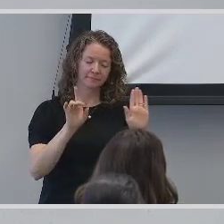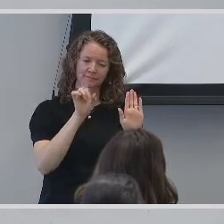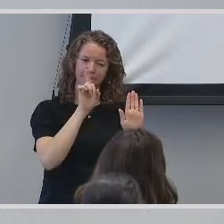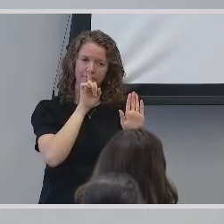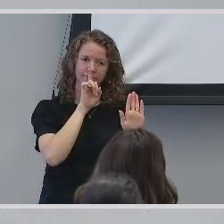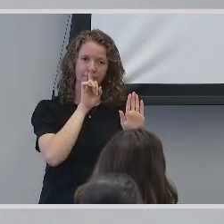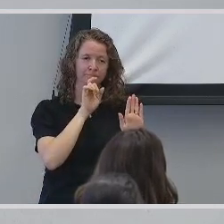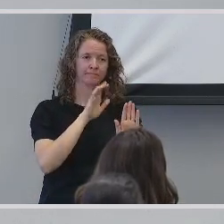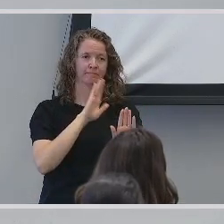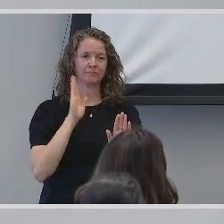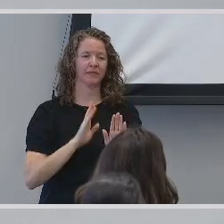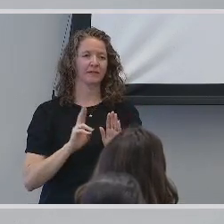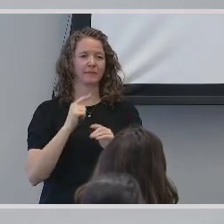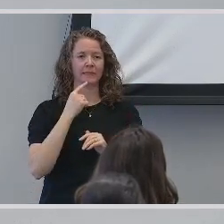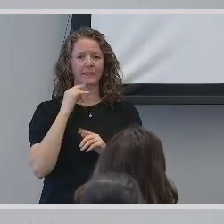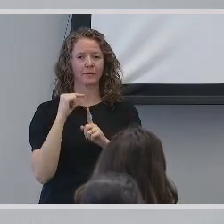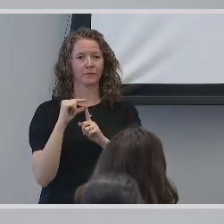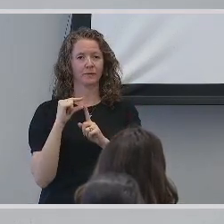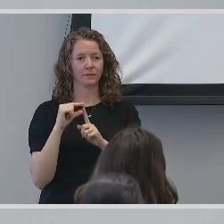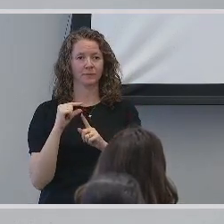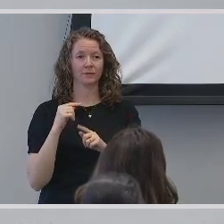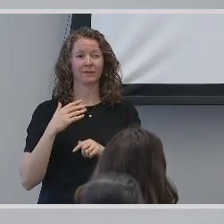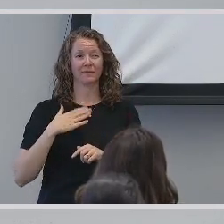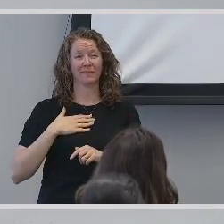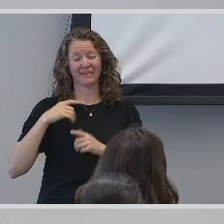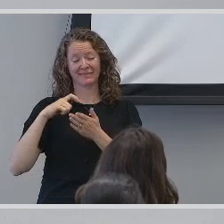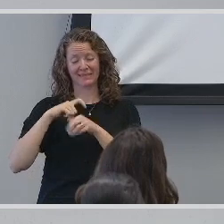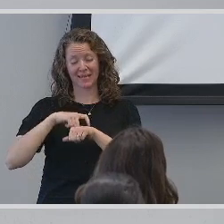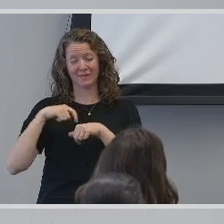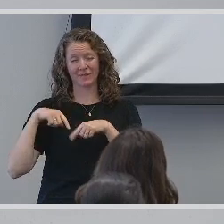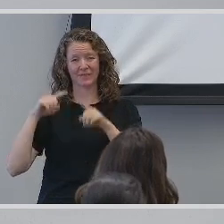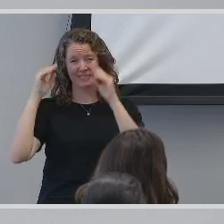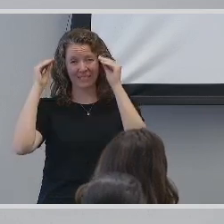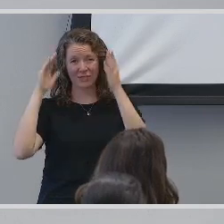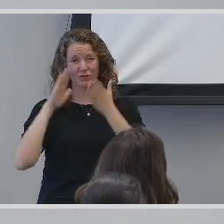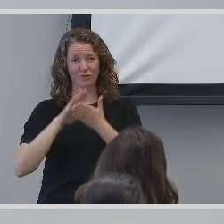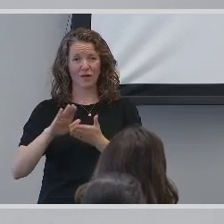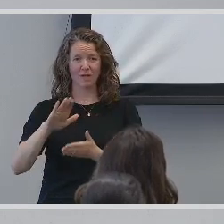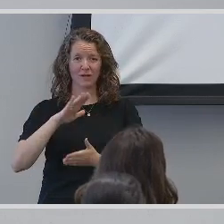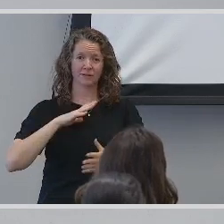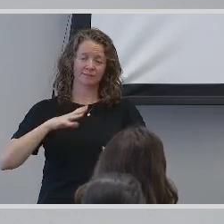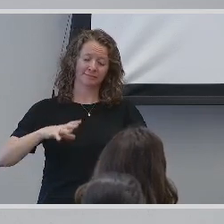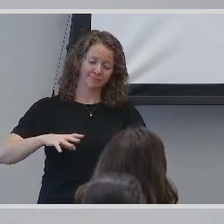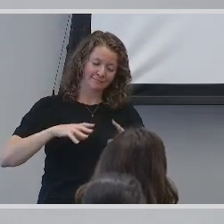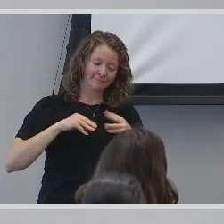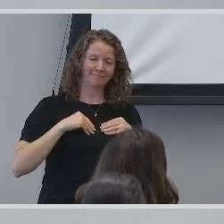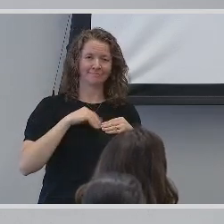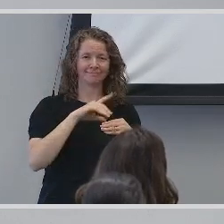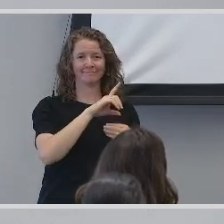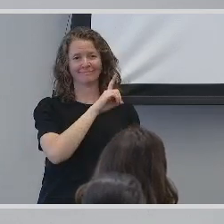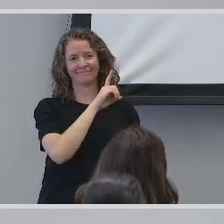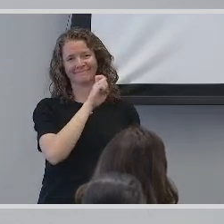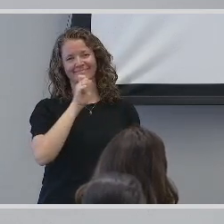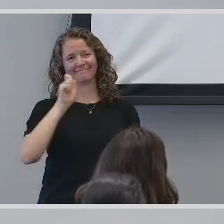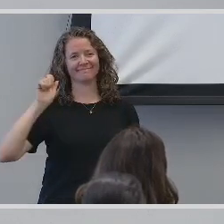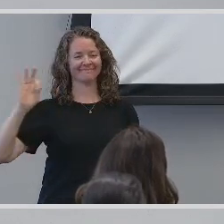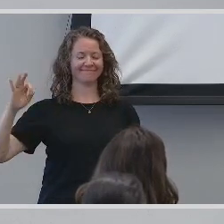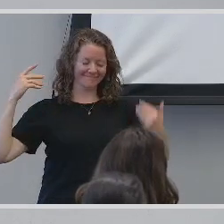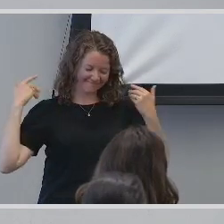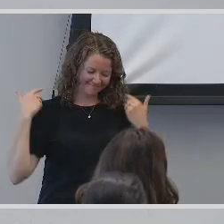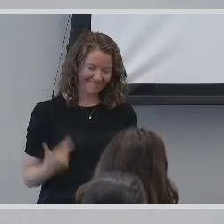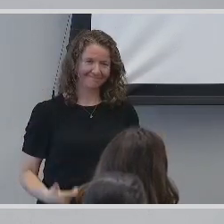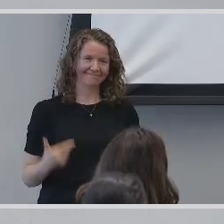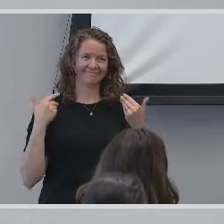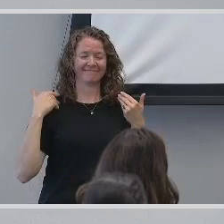used. It was not until my time at teachers college that I wholeheartedly embraced my deaf identity. I started my journey by